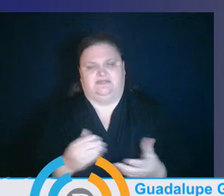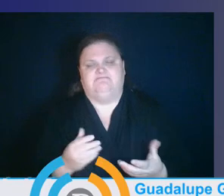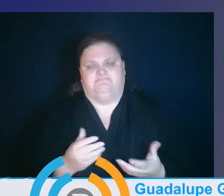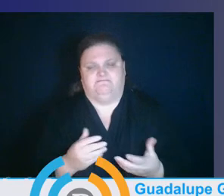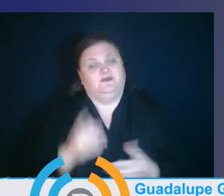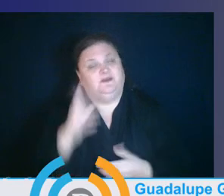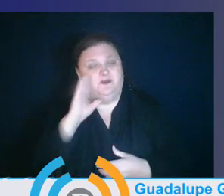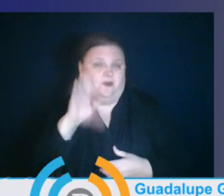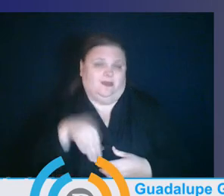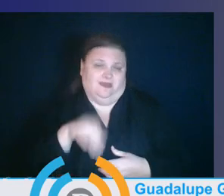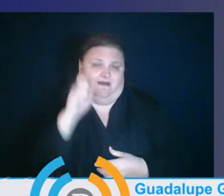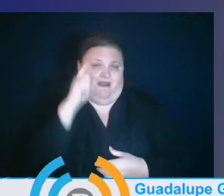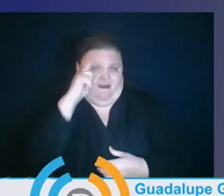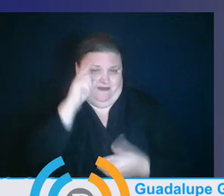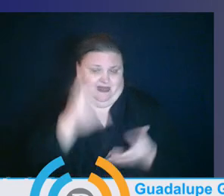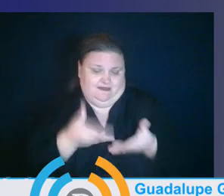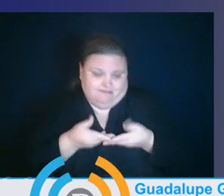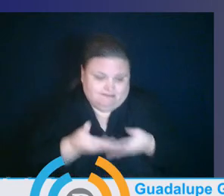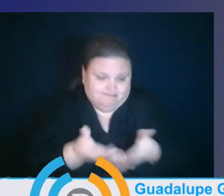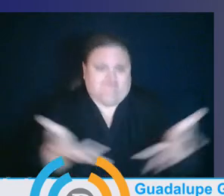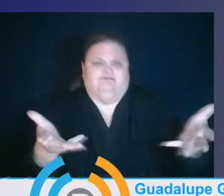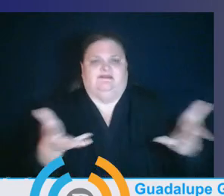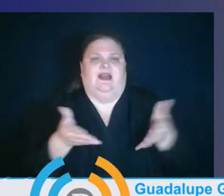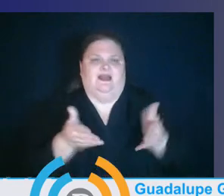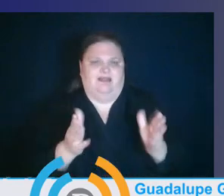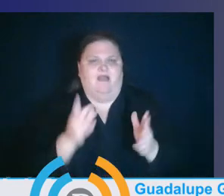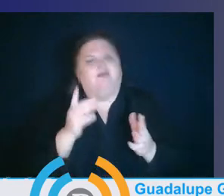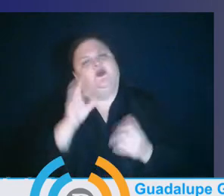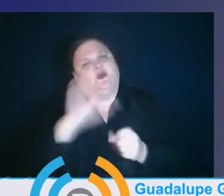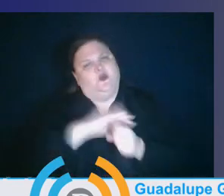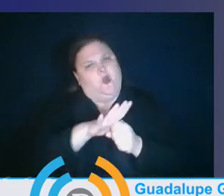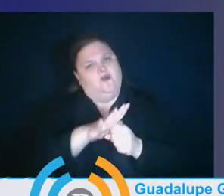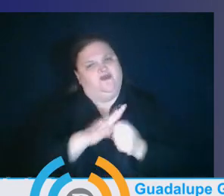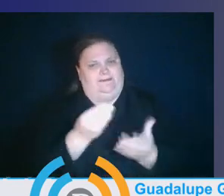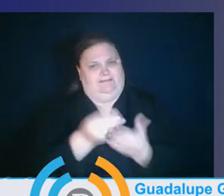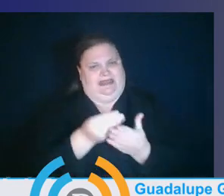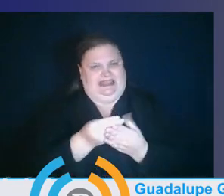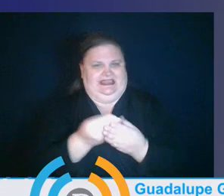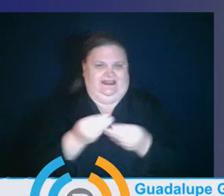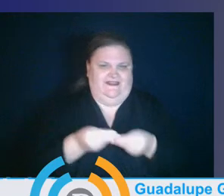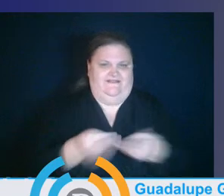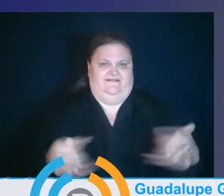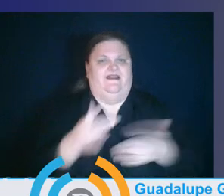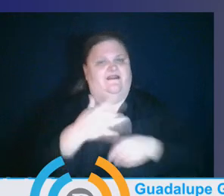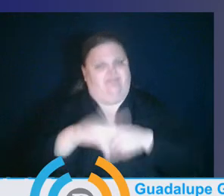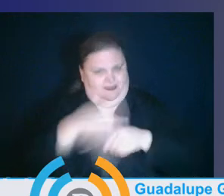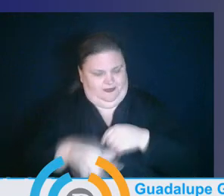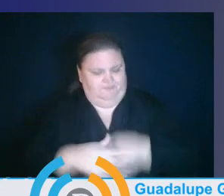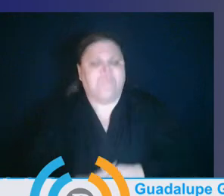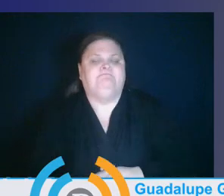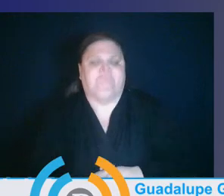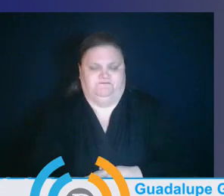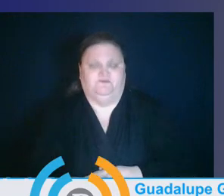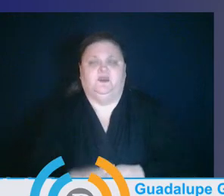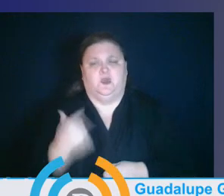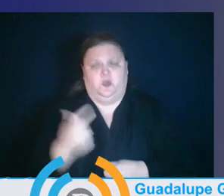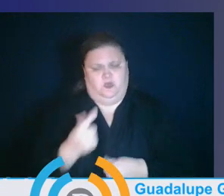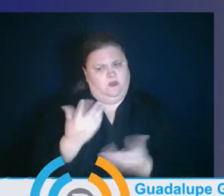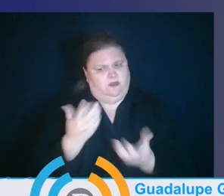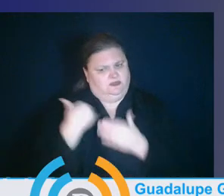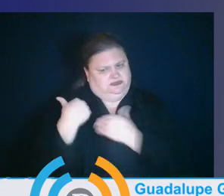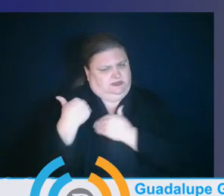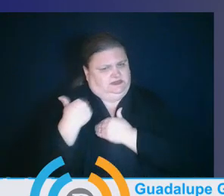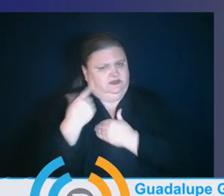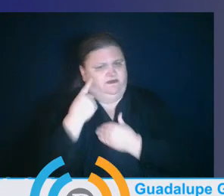COVID relief monies available. So, you know, the community can rest assured we're being responsible public stewards of that resource.